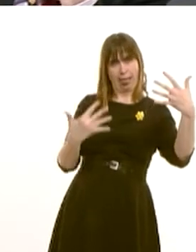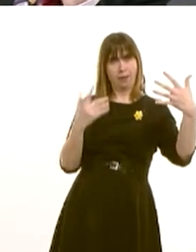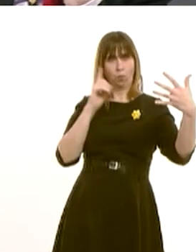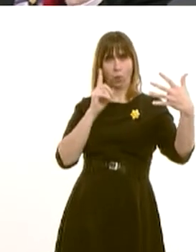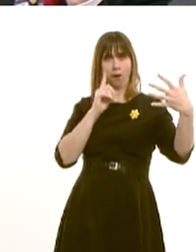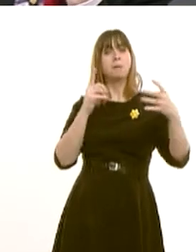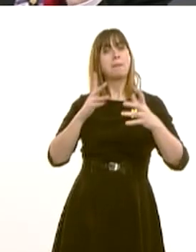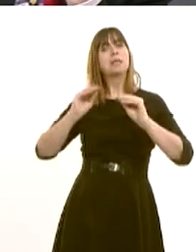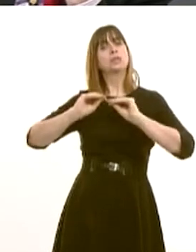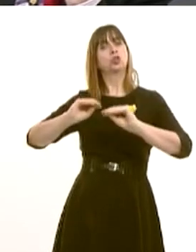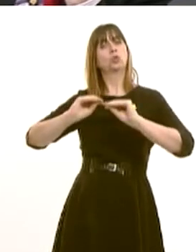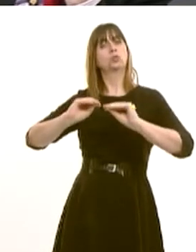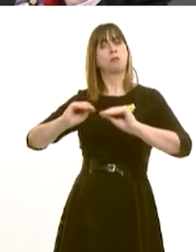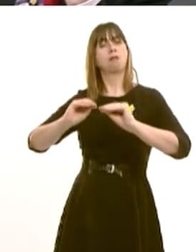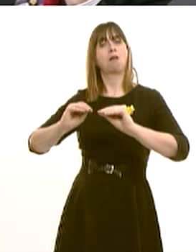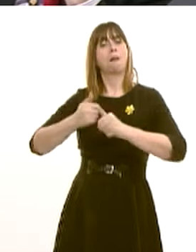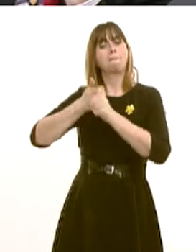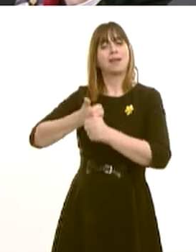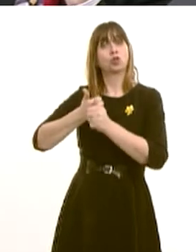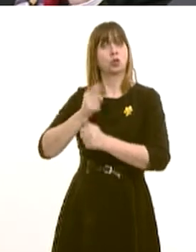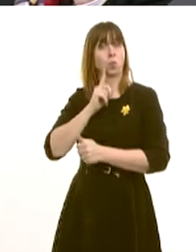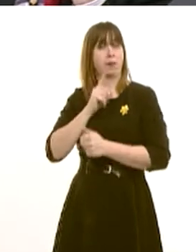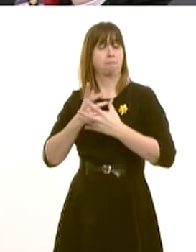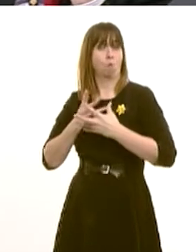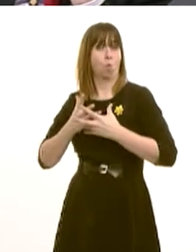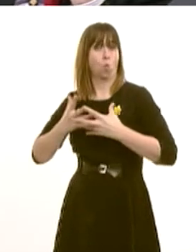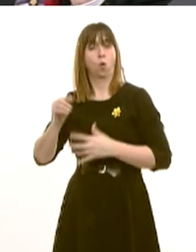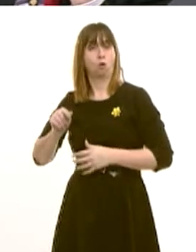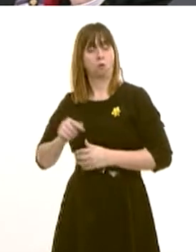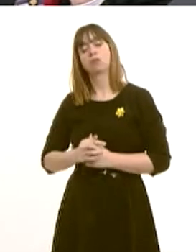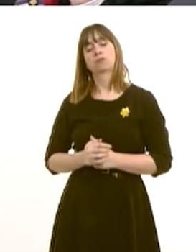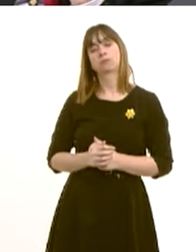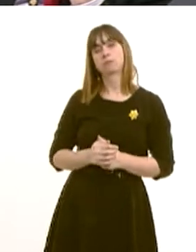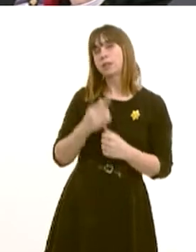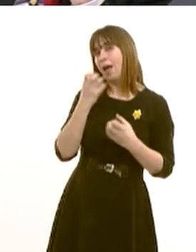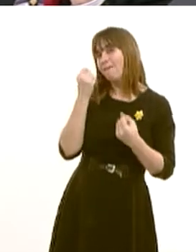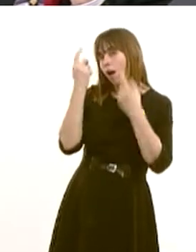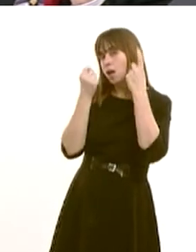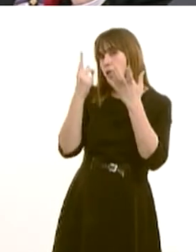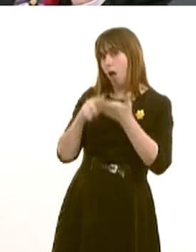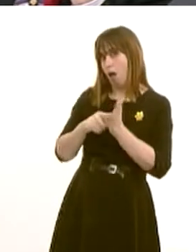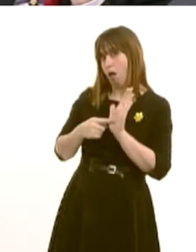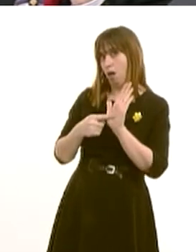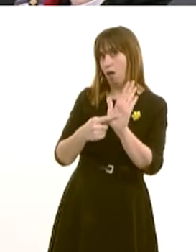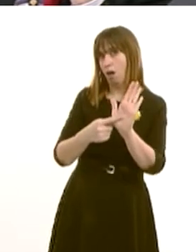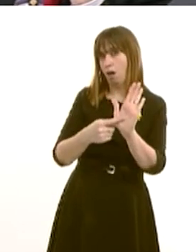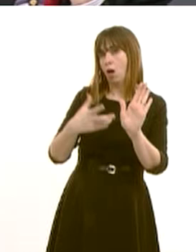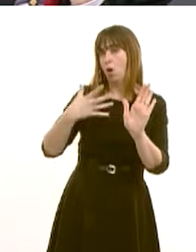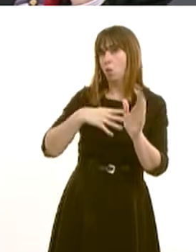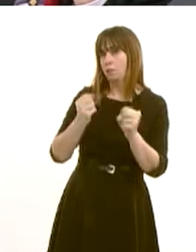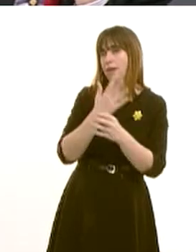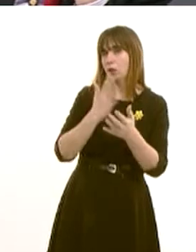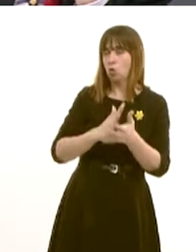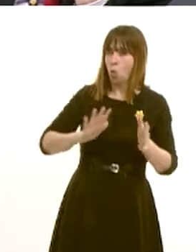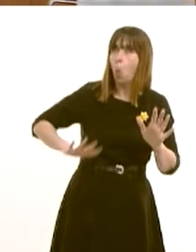tutors and mentors. Will you look at how we can take these suggestions forward to get the very best apprentices and tap into